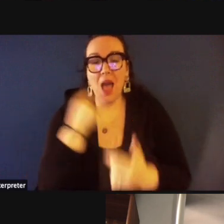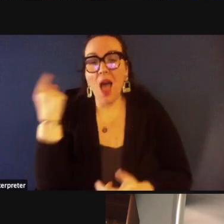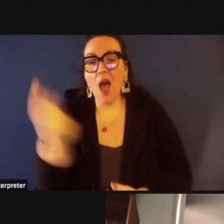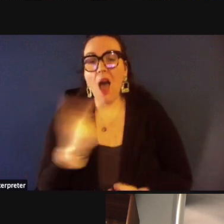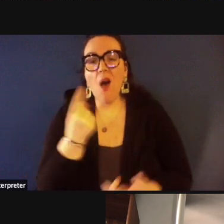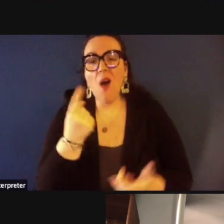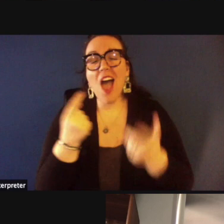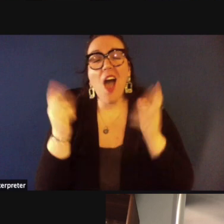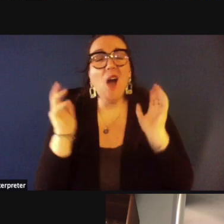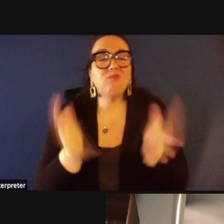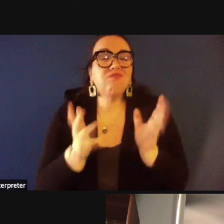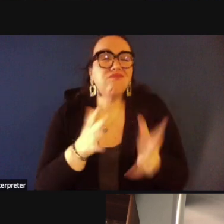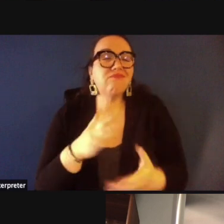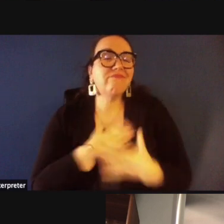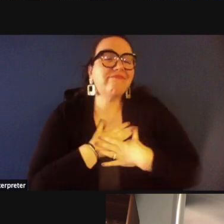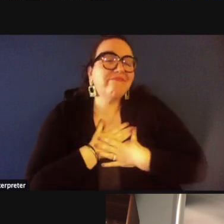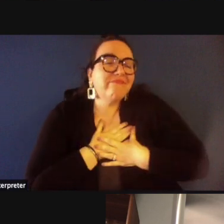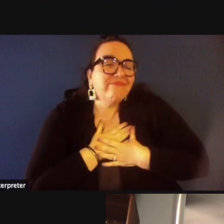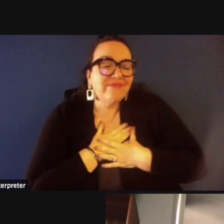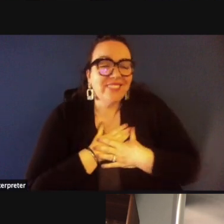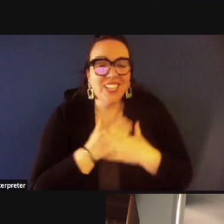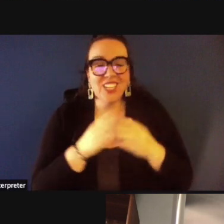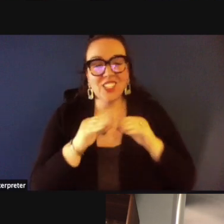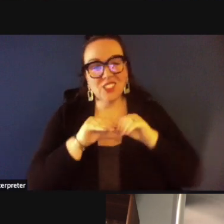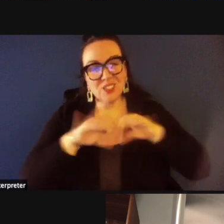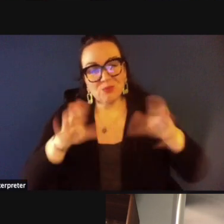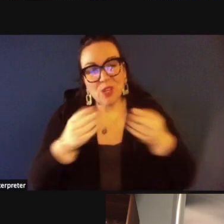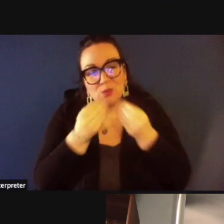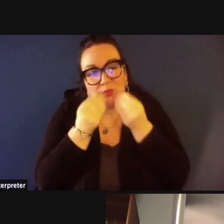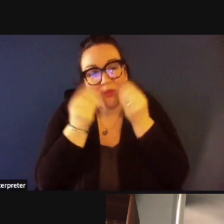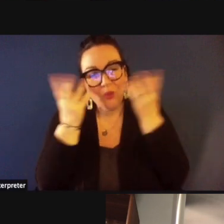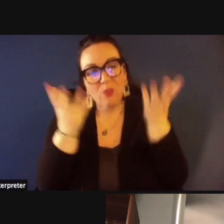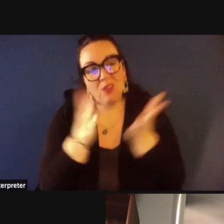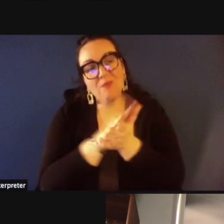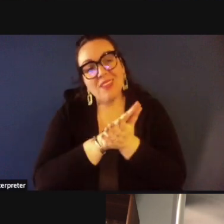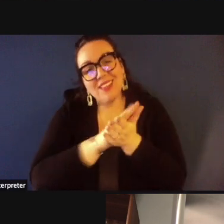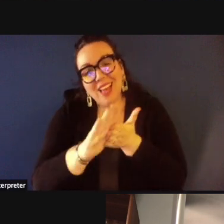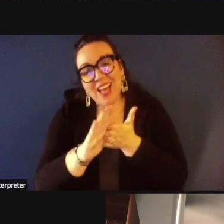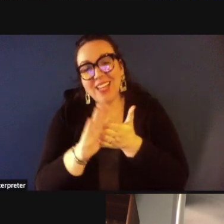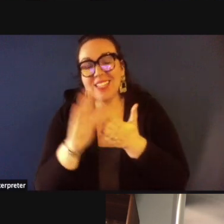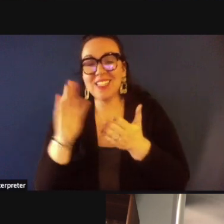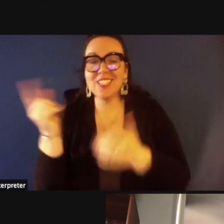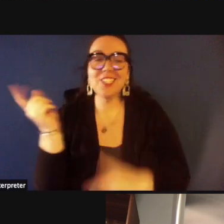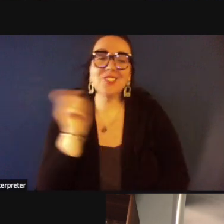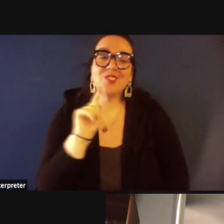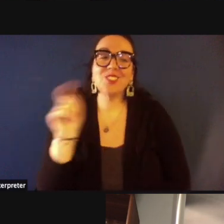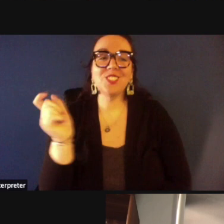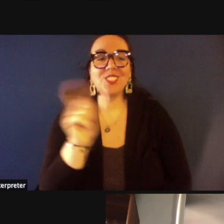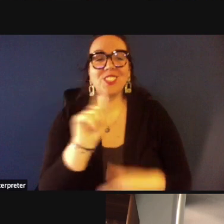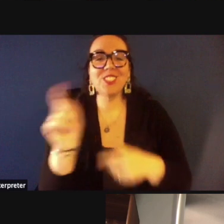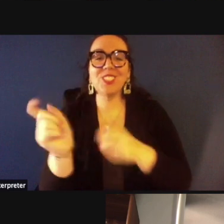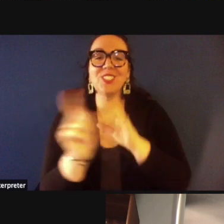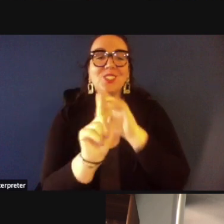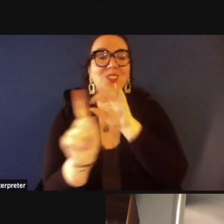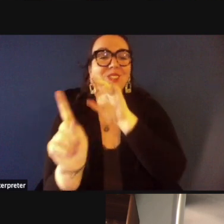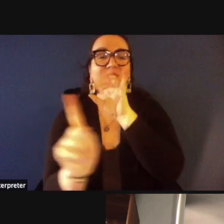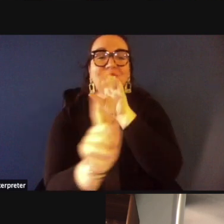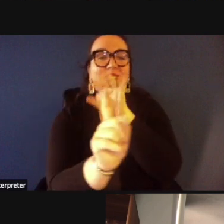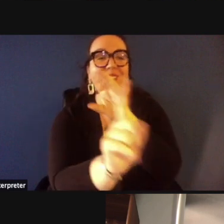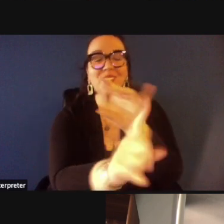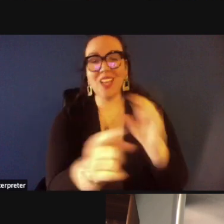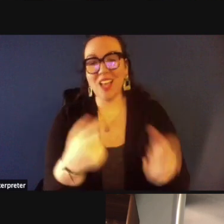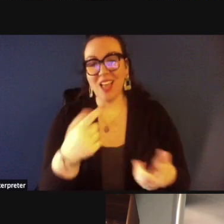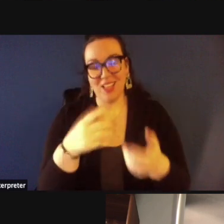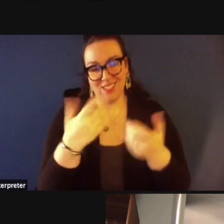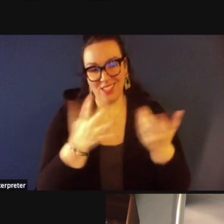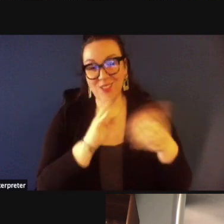with her she spreads warmth and kindness wherever she goes and so i am talking about the incomparable kelly martin